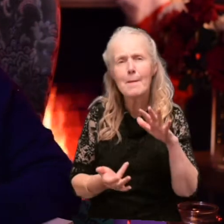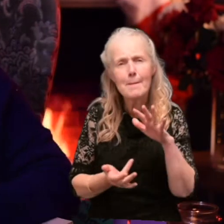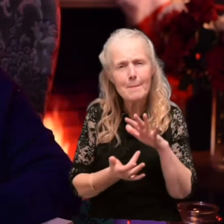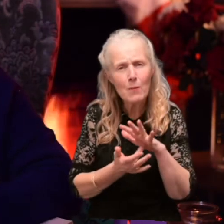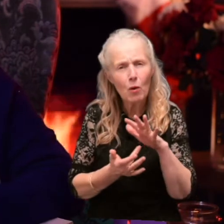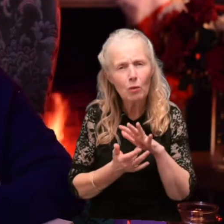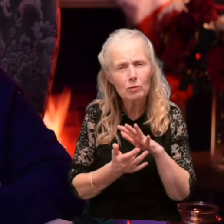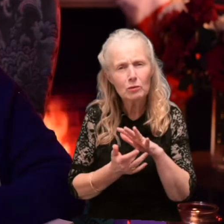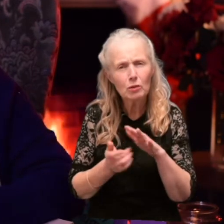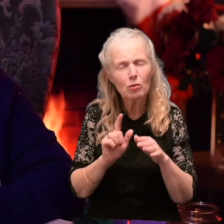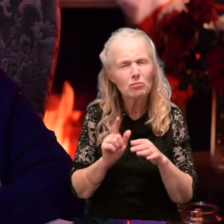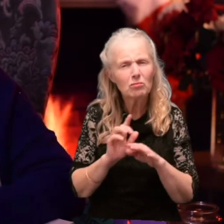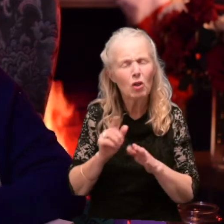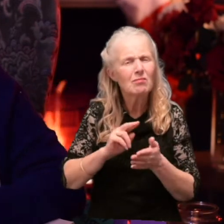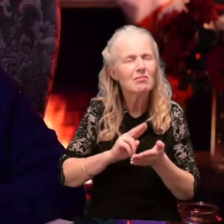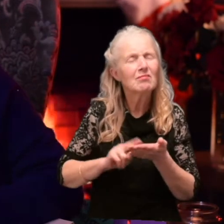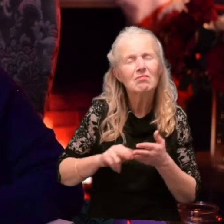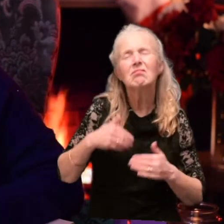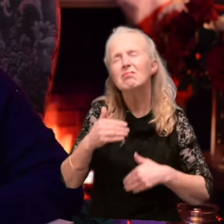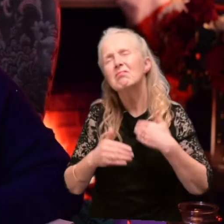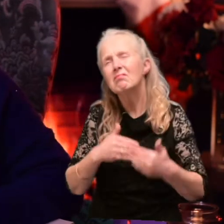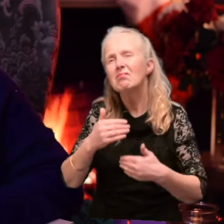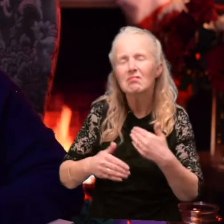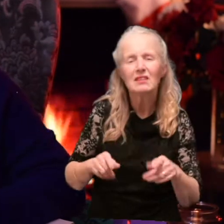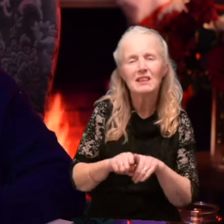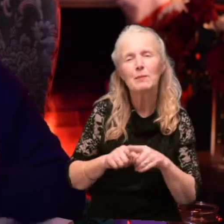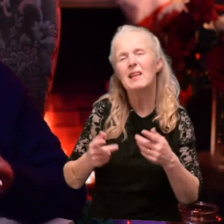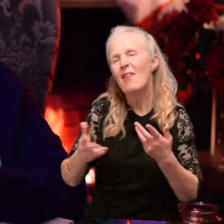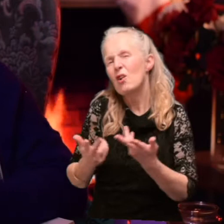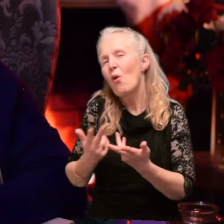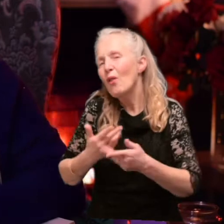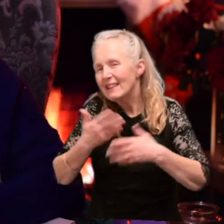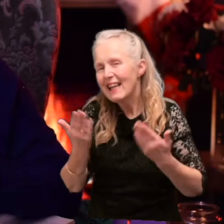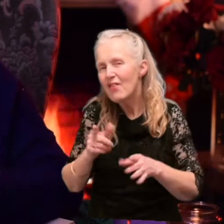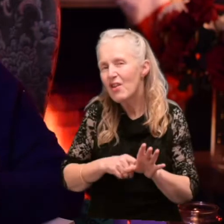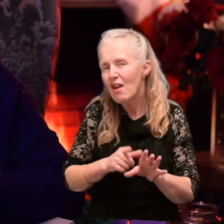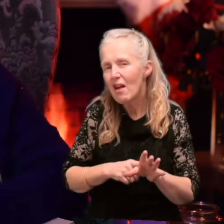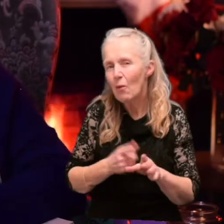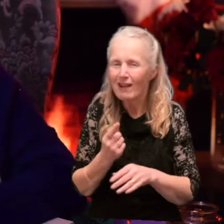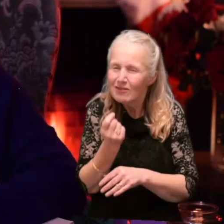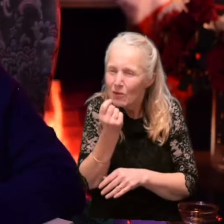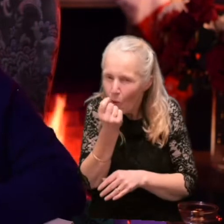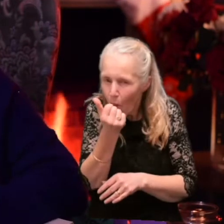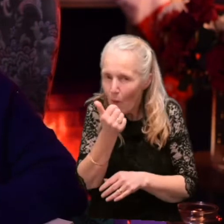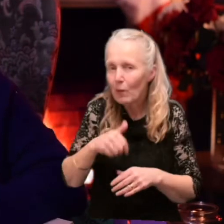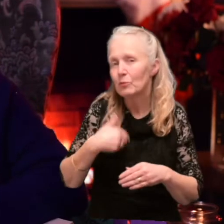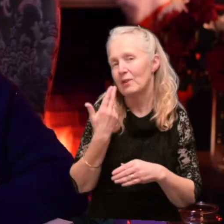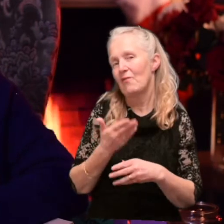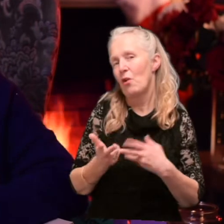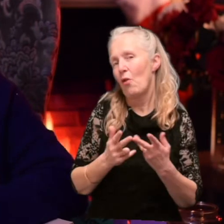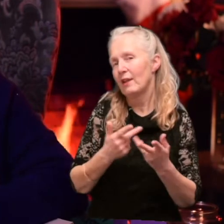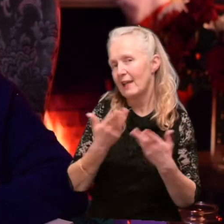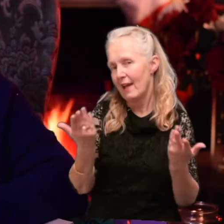not to be humdrum. Like it was every other day of the year. Well, almost every other day of the year.